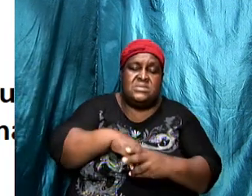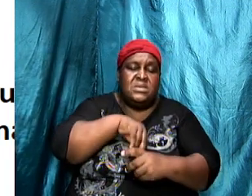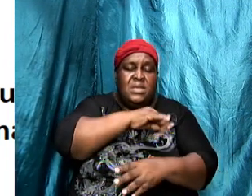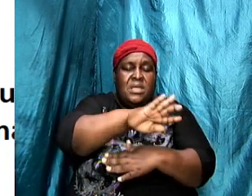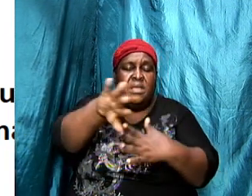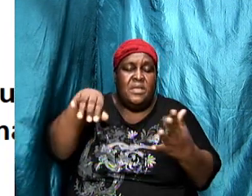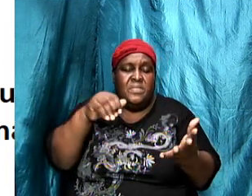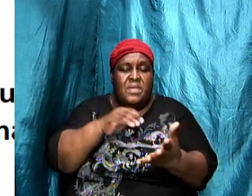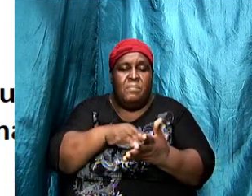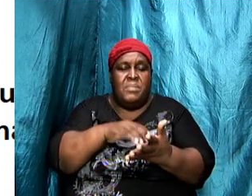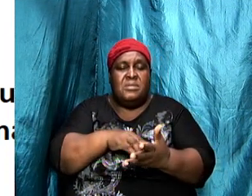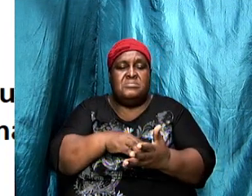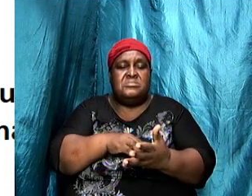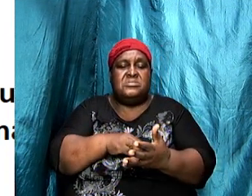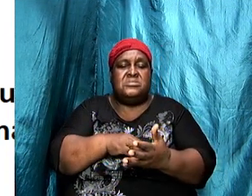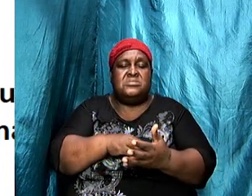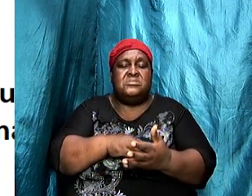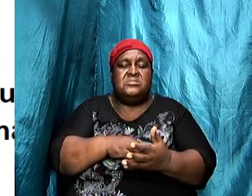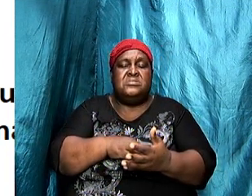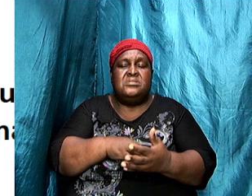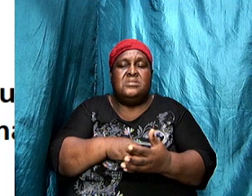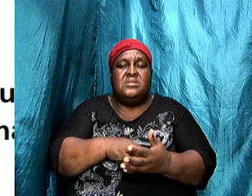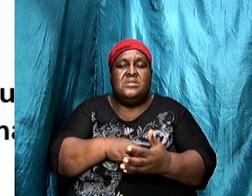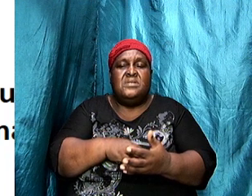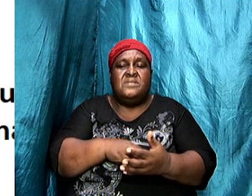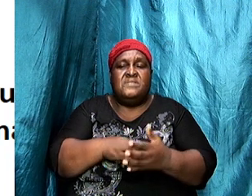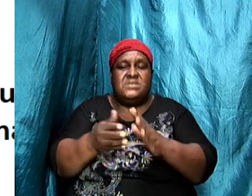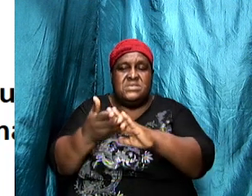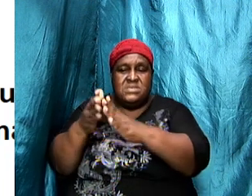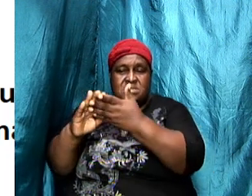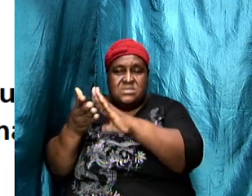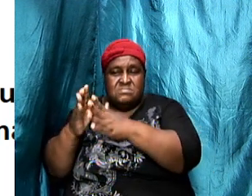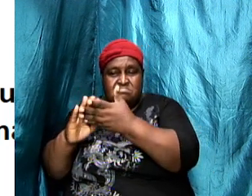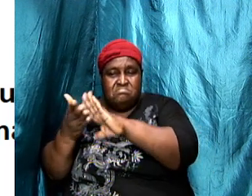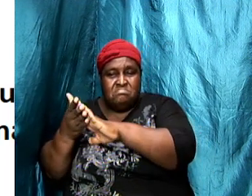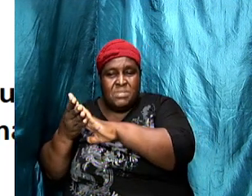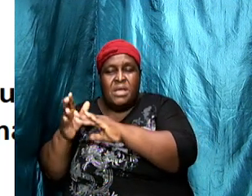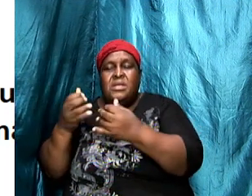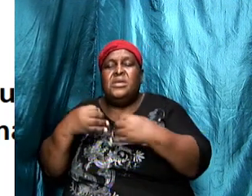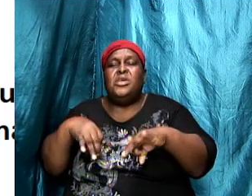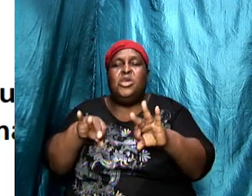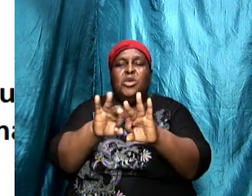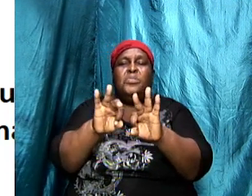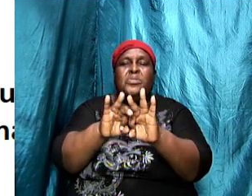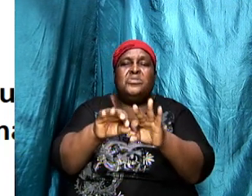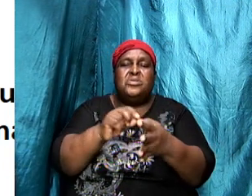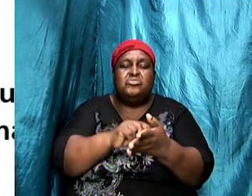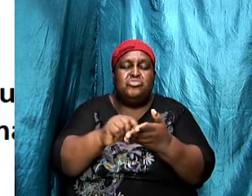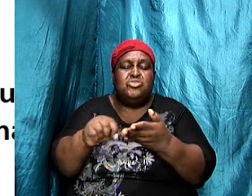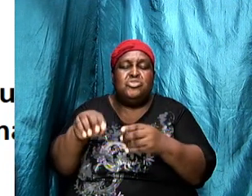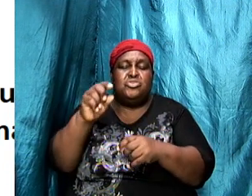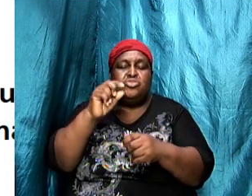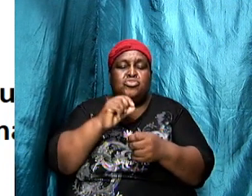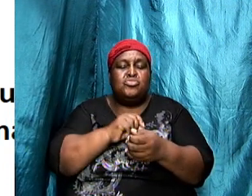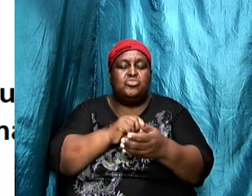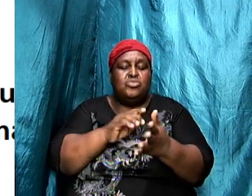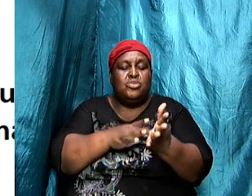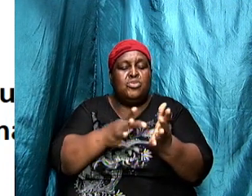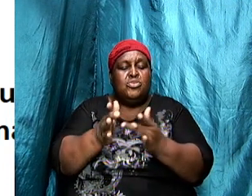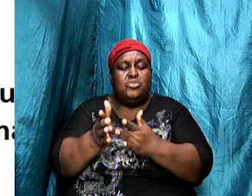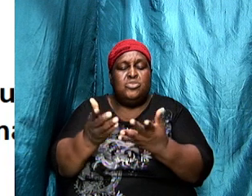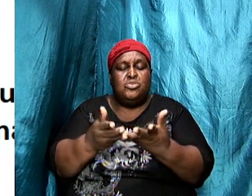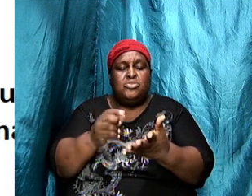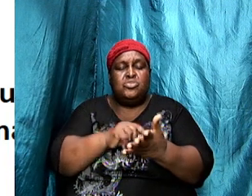of them and it was significant that Jesus wrote to them and